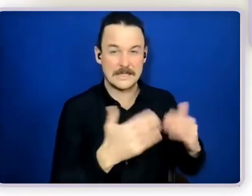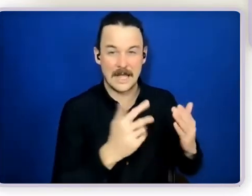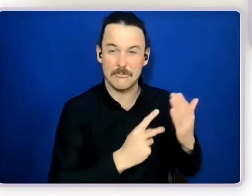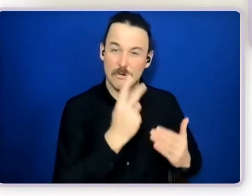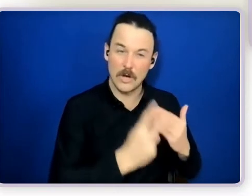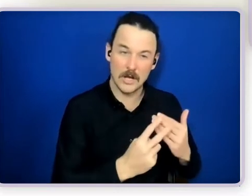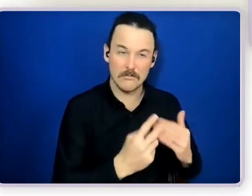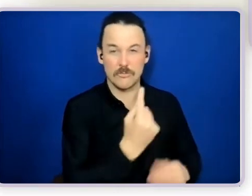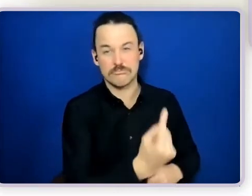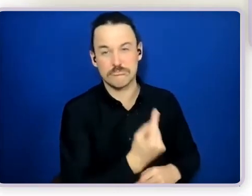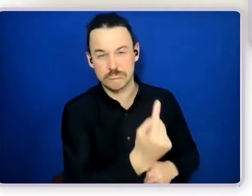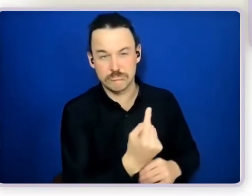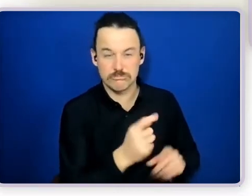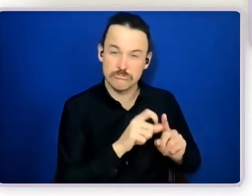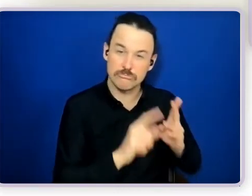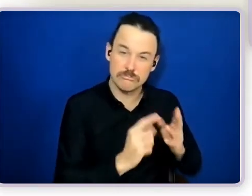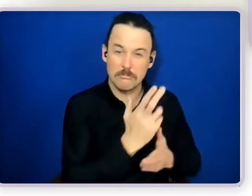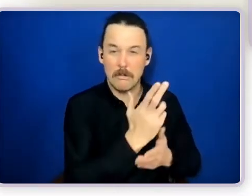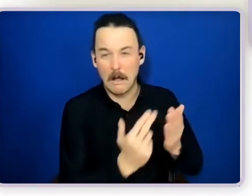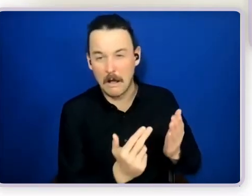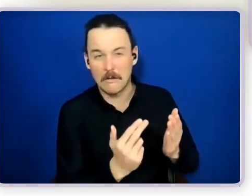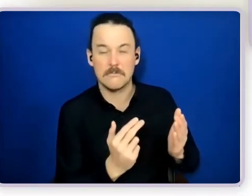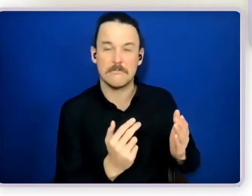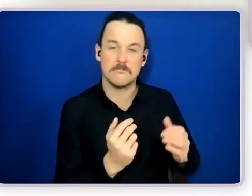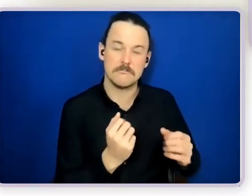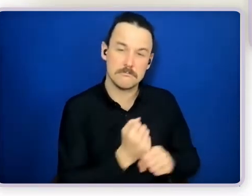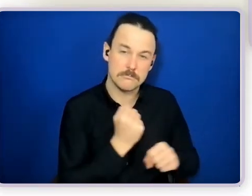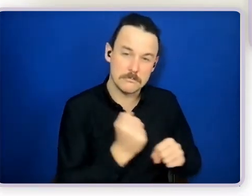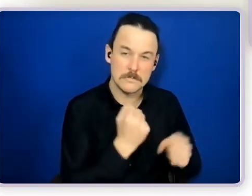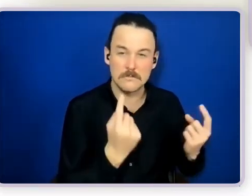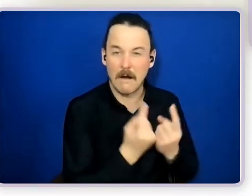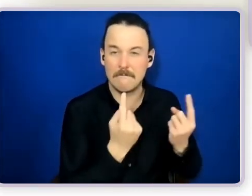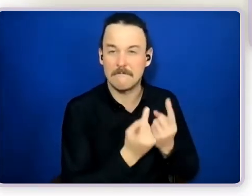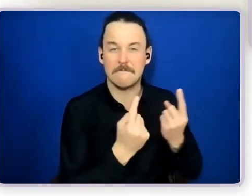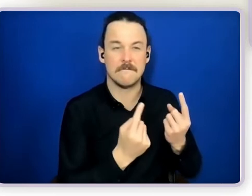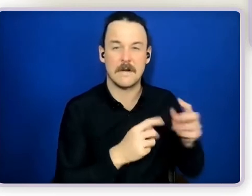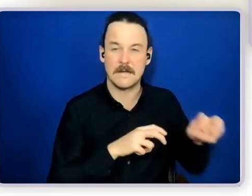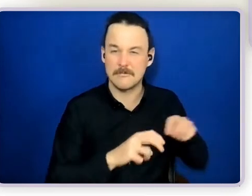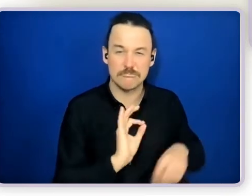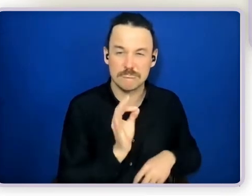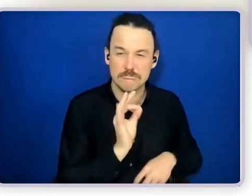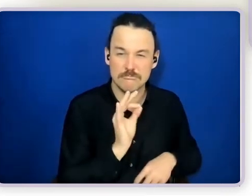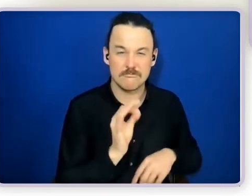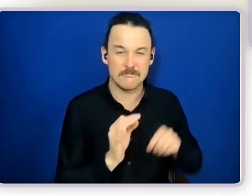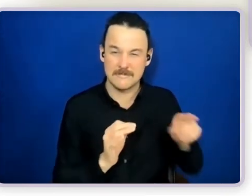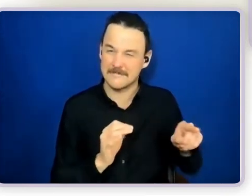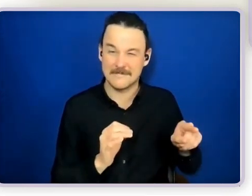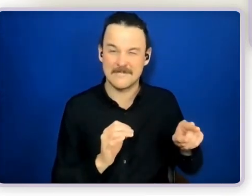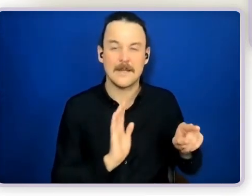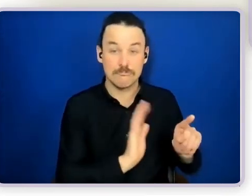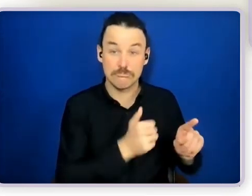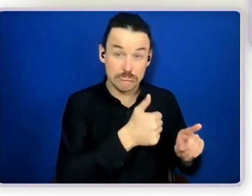an art and craft activity. This is beyond that. This is her having a meaningful, purposeful role in her community